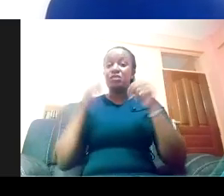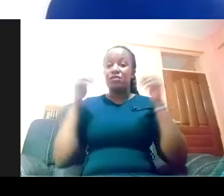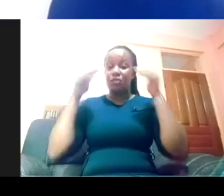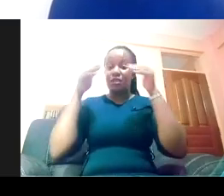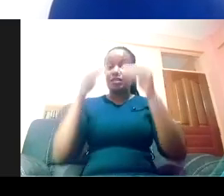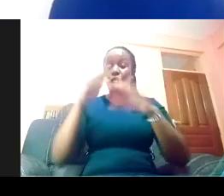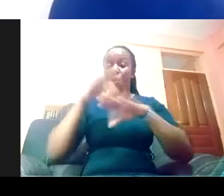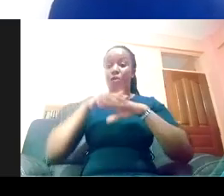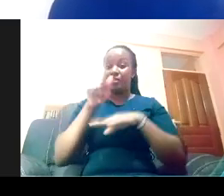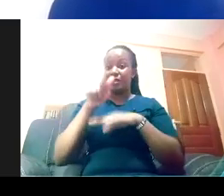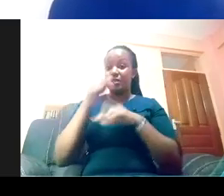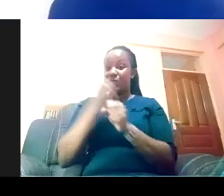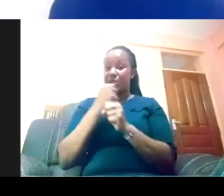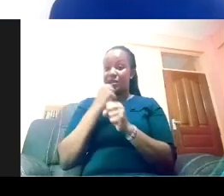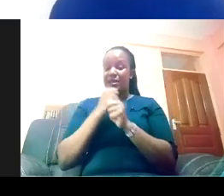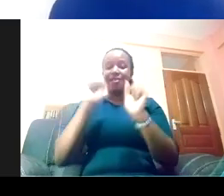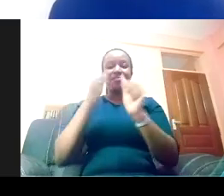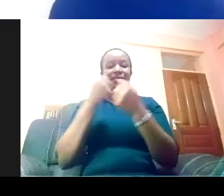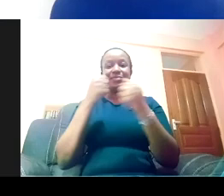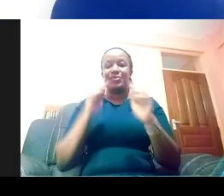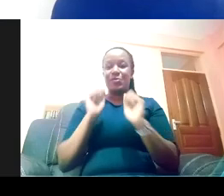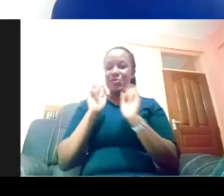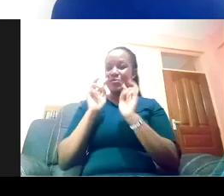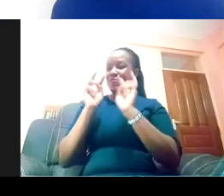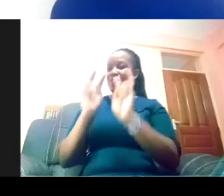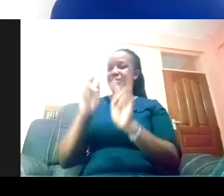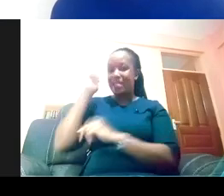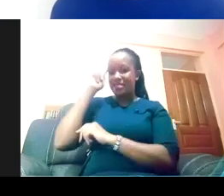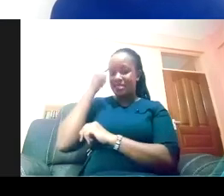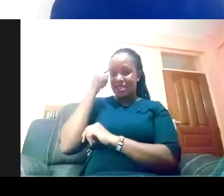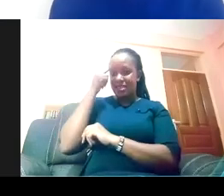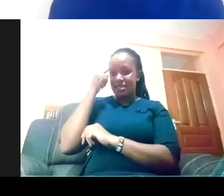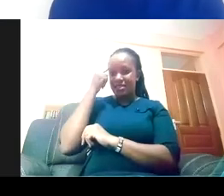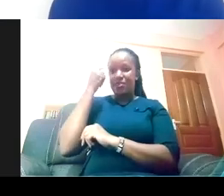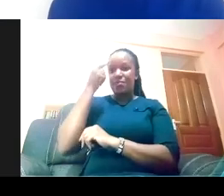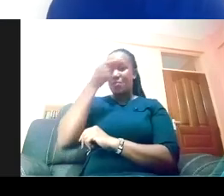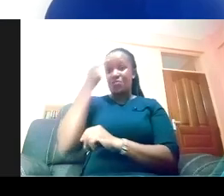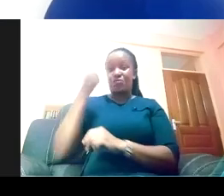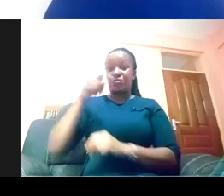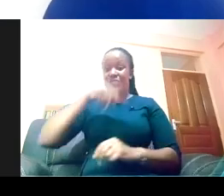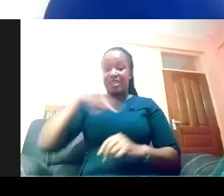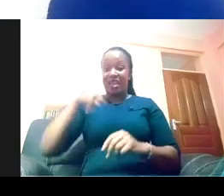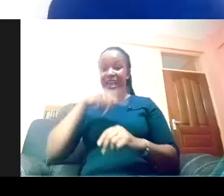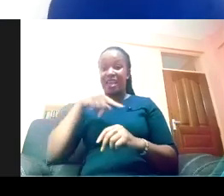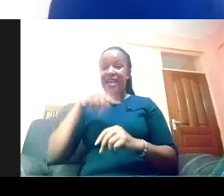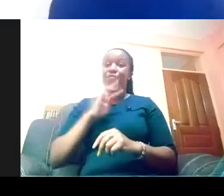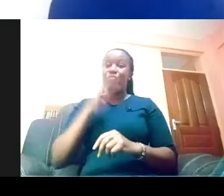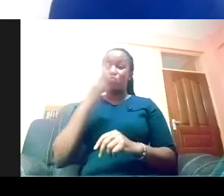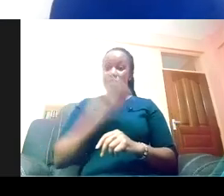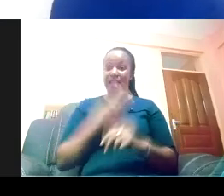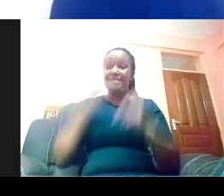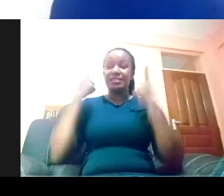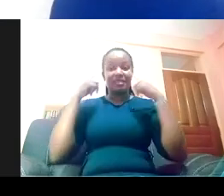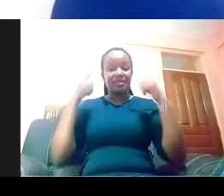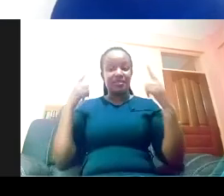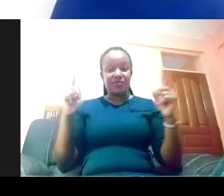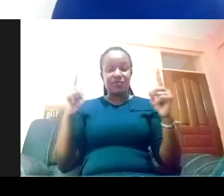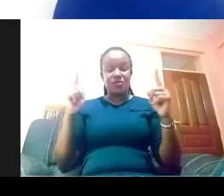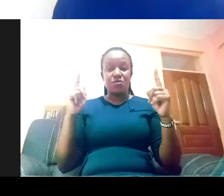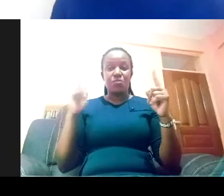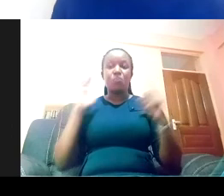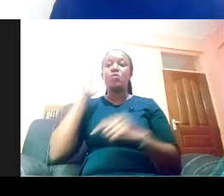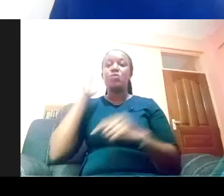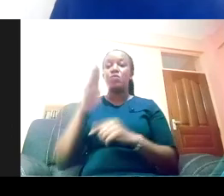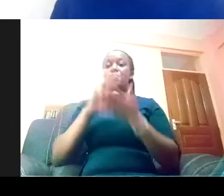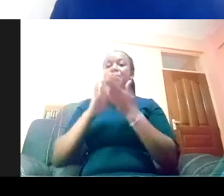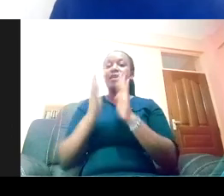can't just rush in and think because we are successful as an organization, we'll definitely be successful when it comes to our